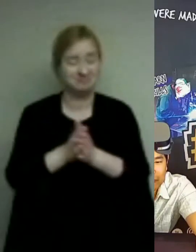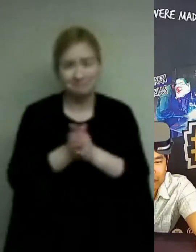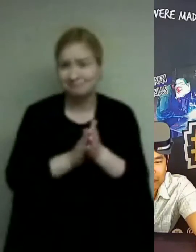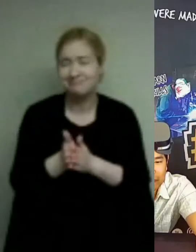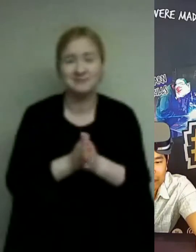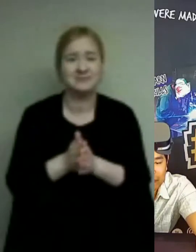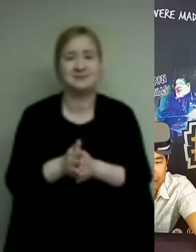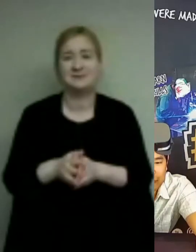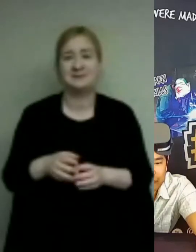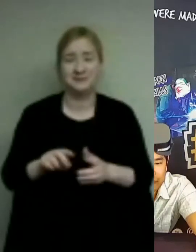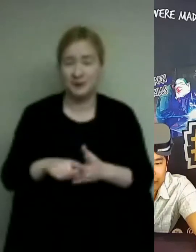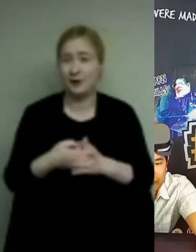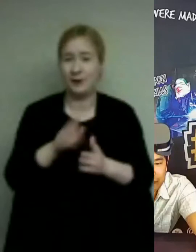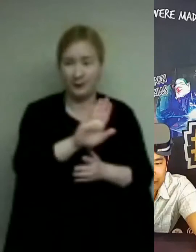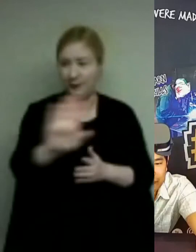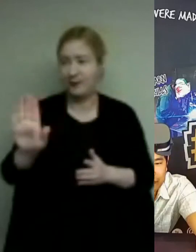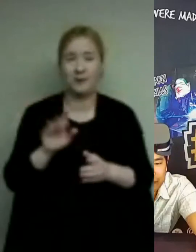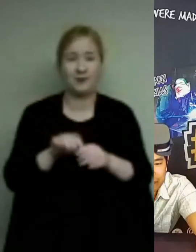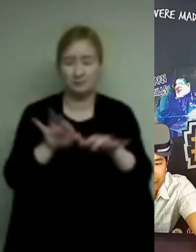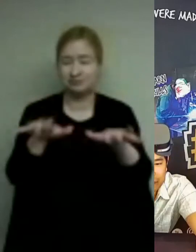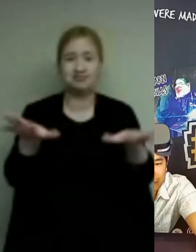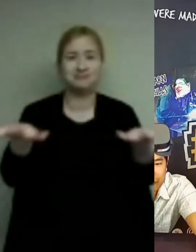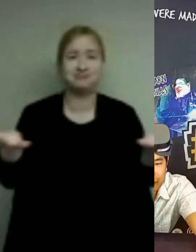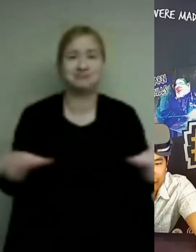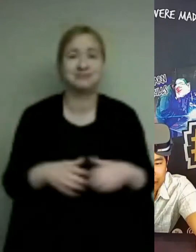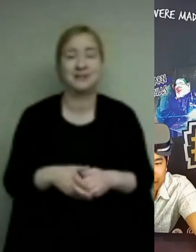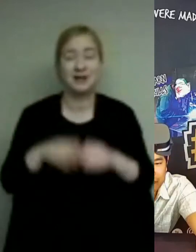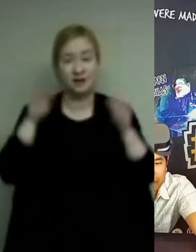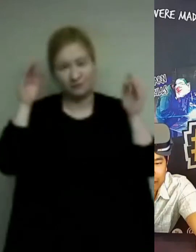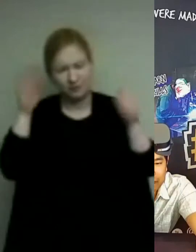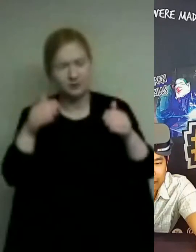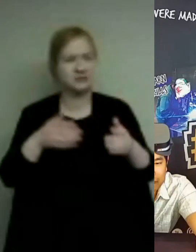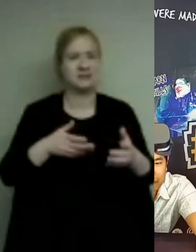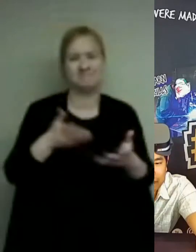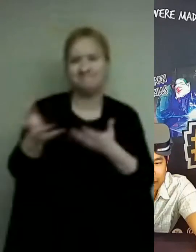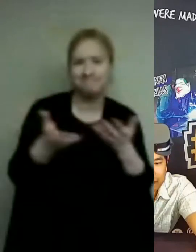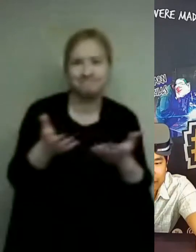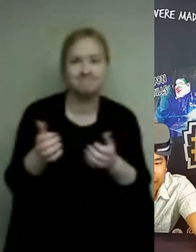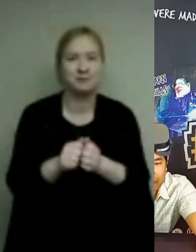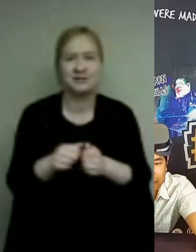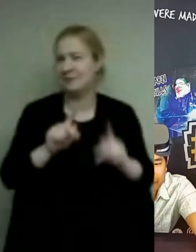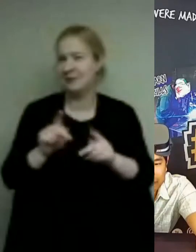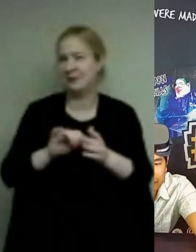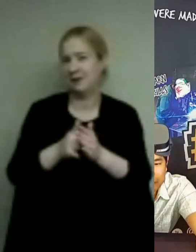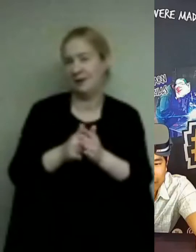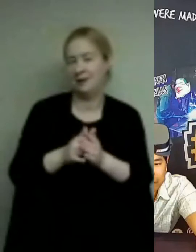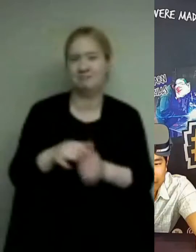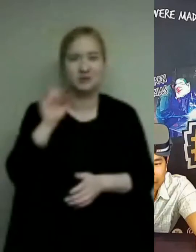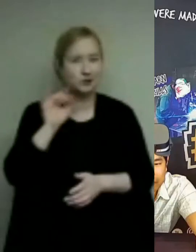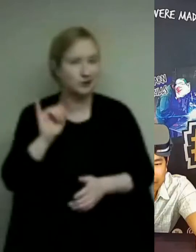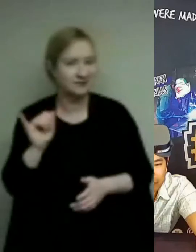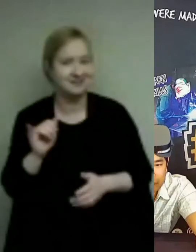drives you focus on how you interact with people and how you interact with everything around you